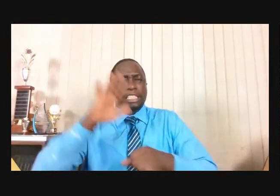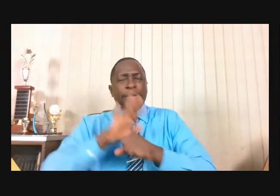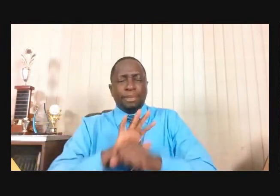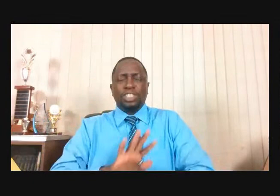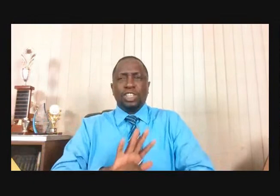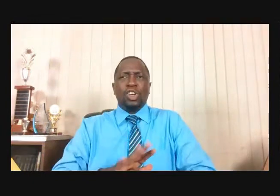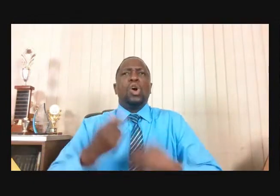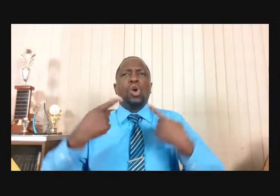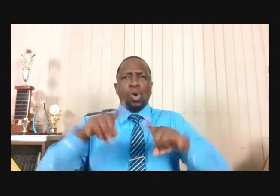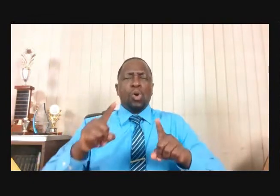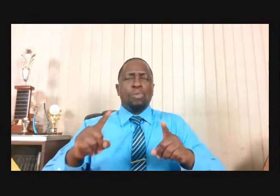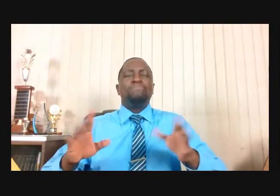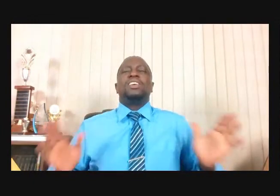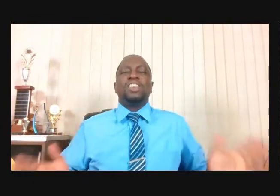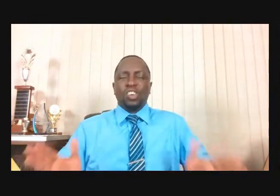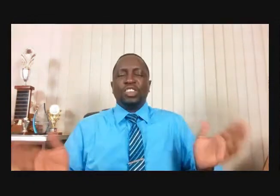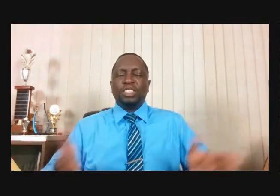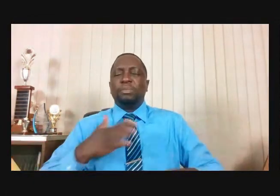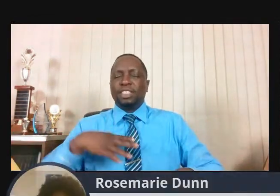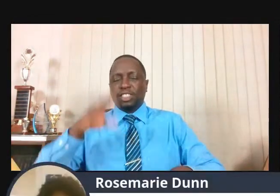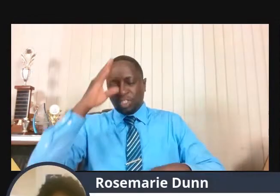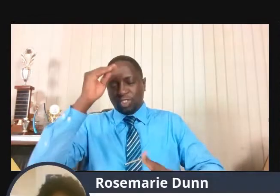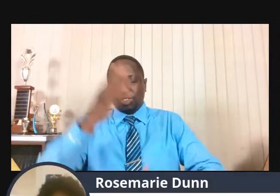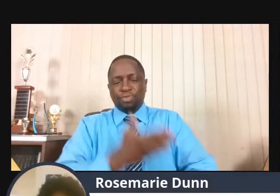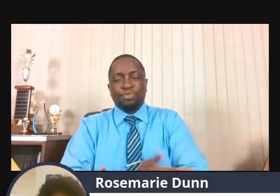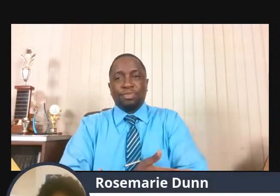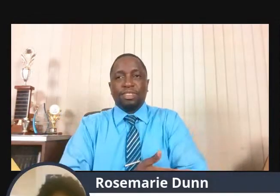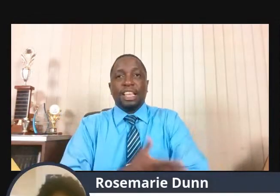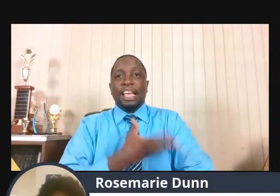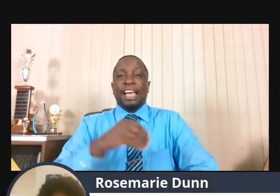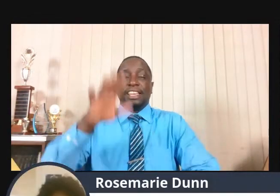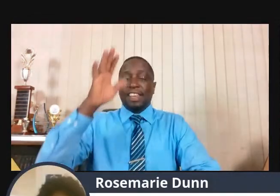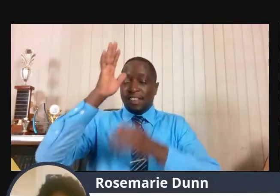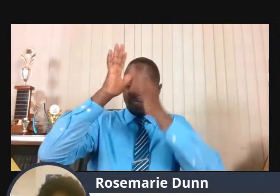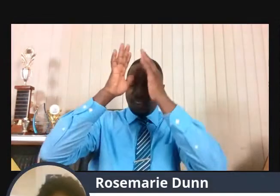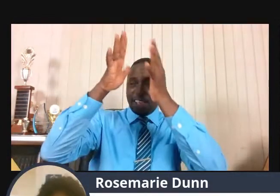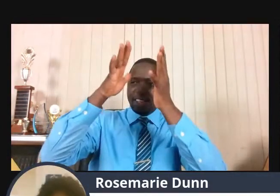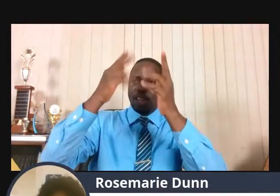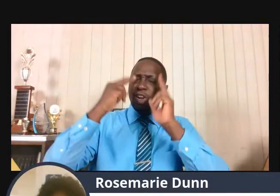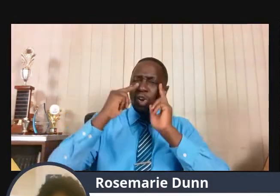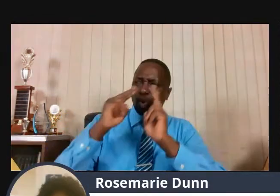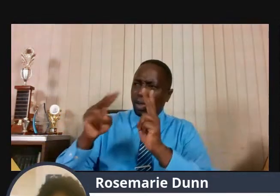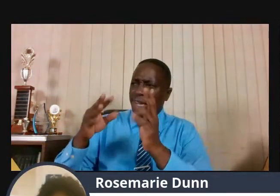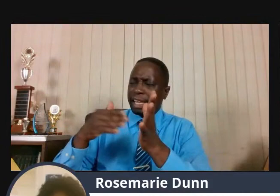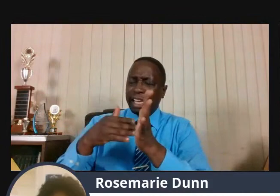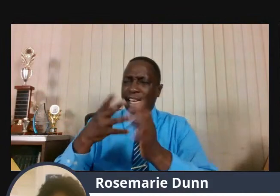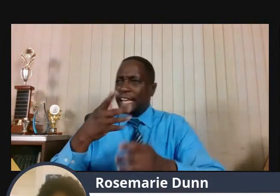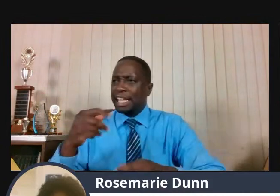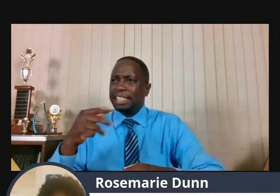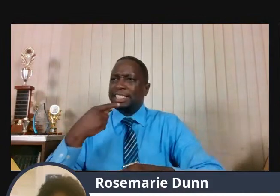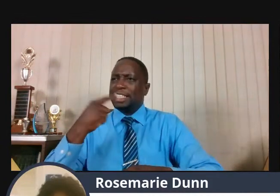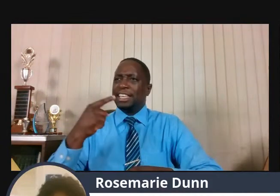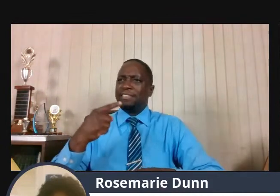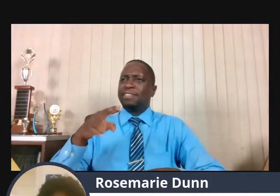encourage my son. And the father looked again and said, Elijah, come here.